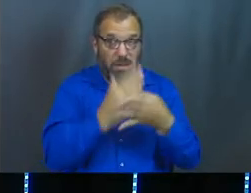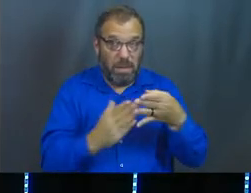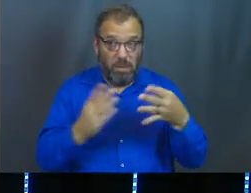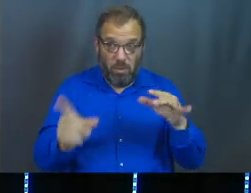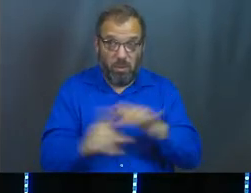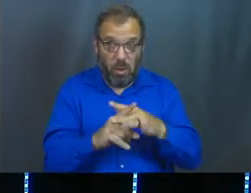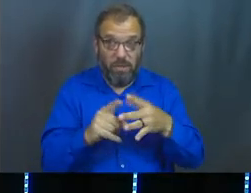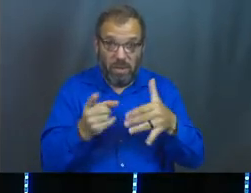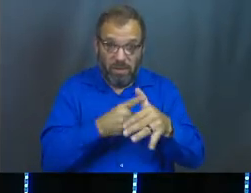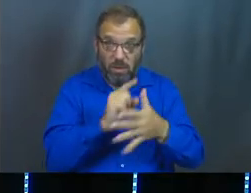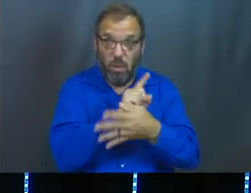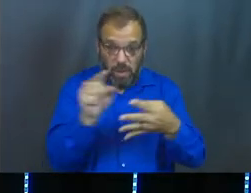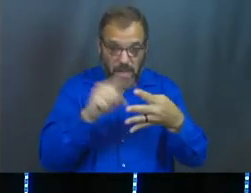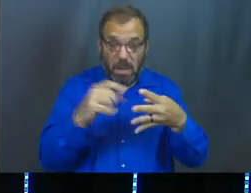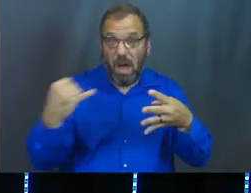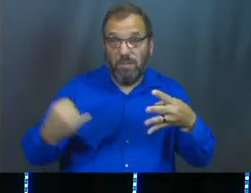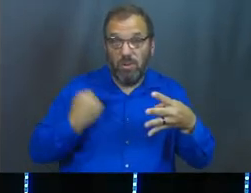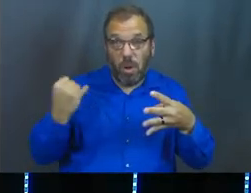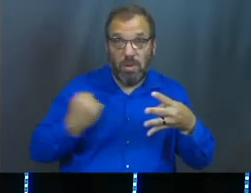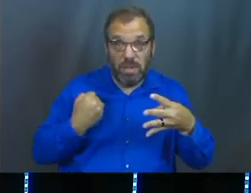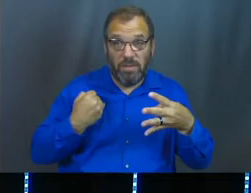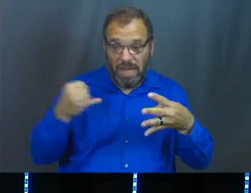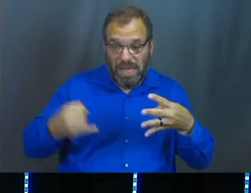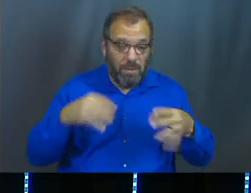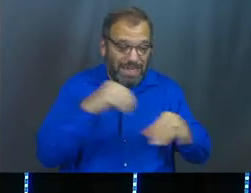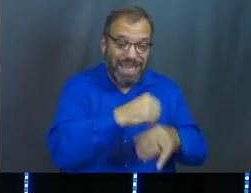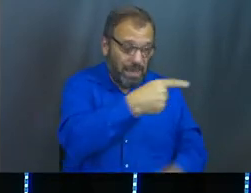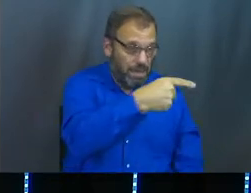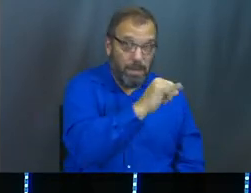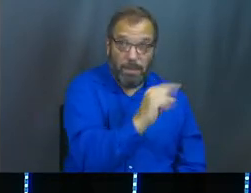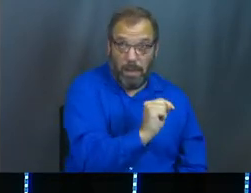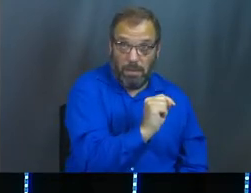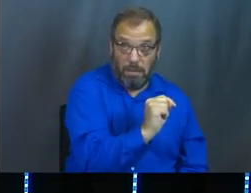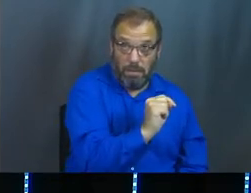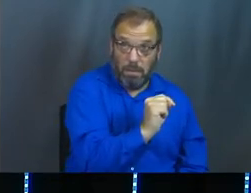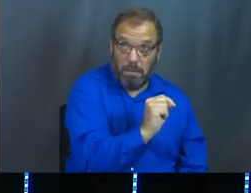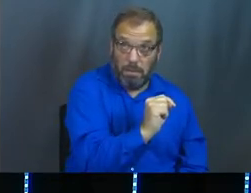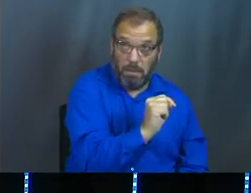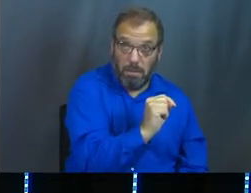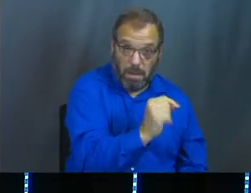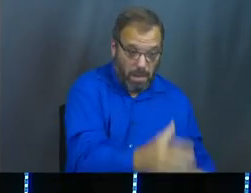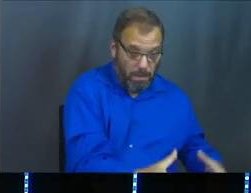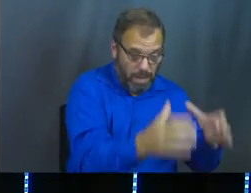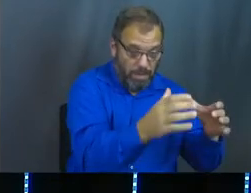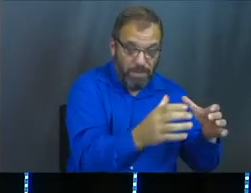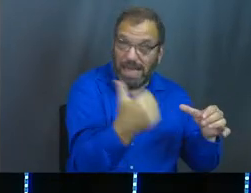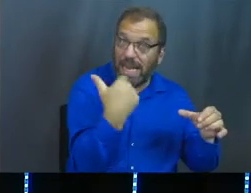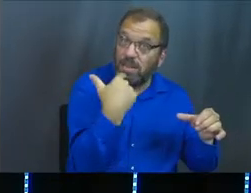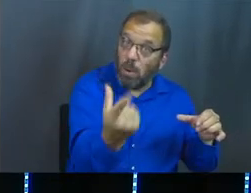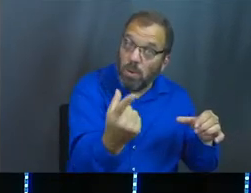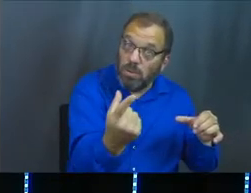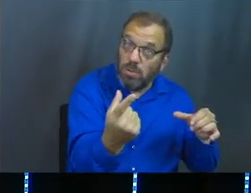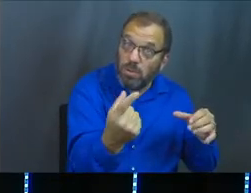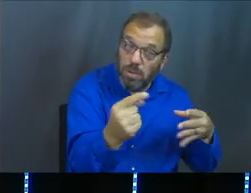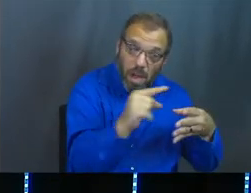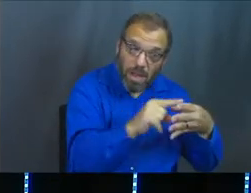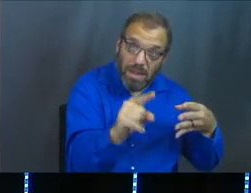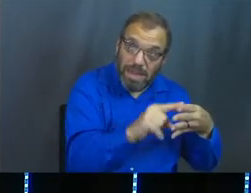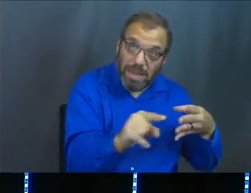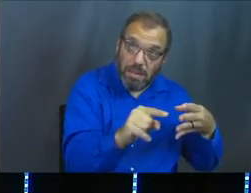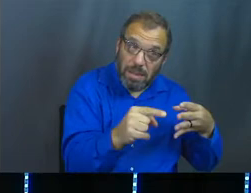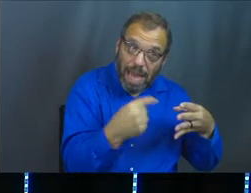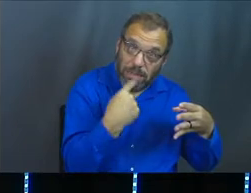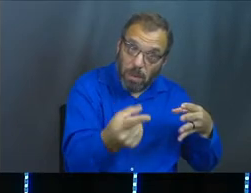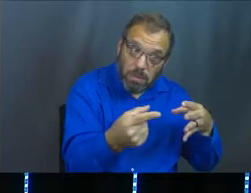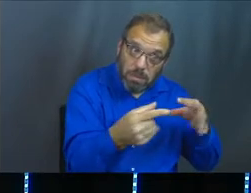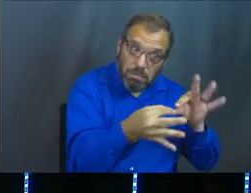you guys were here for week one. And Joseph went into the pit. And I made the statement to you from this pulpit right